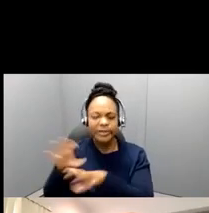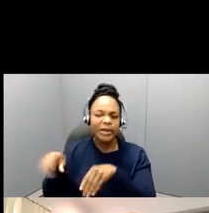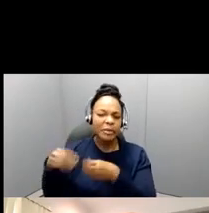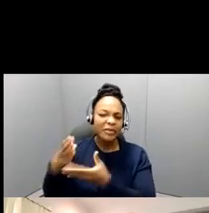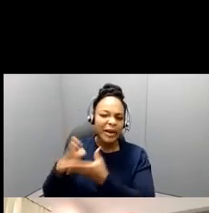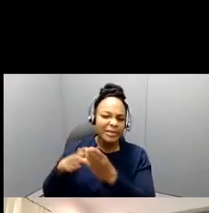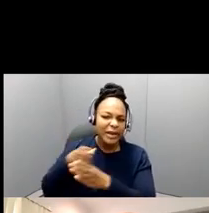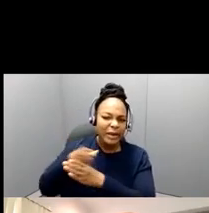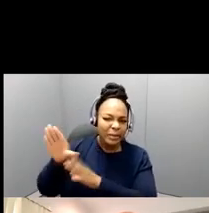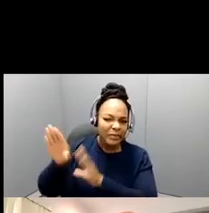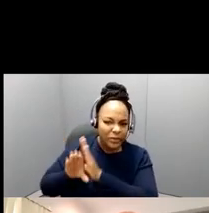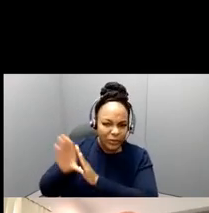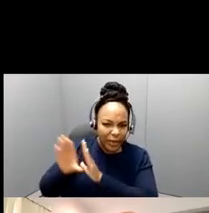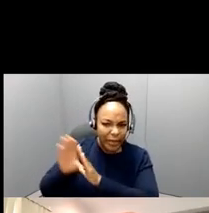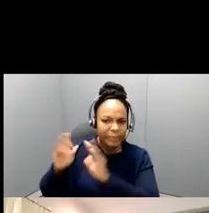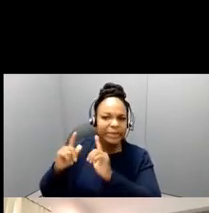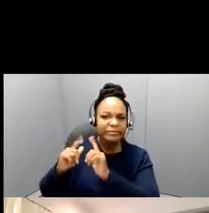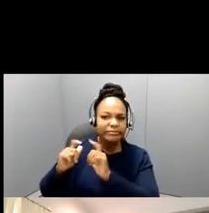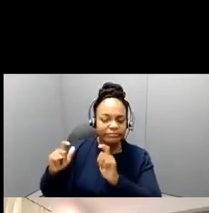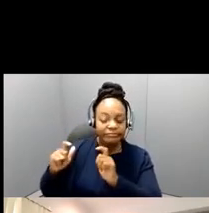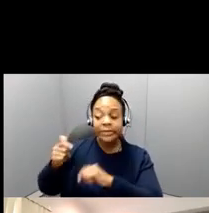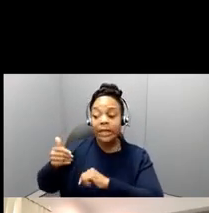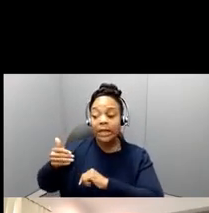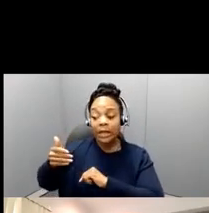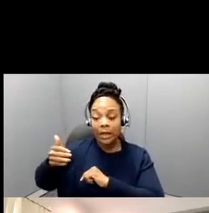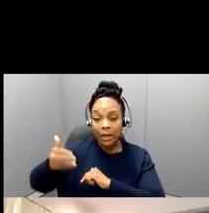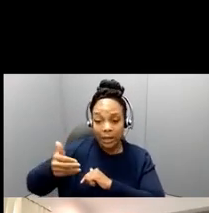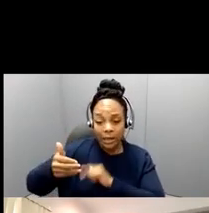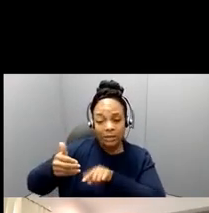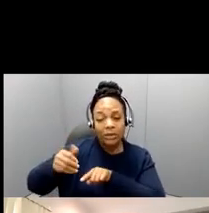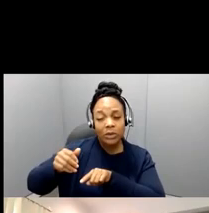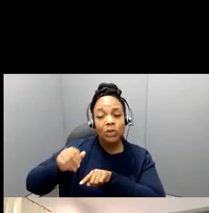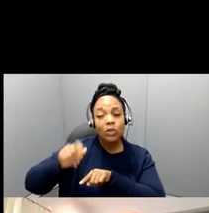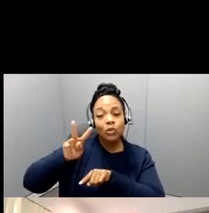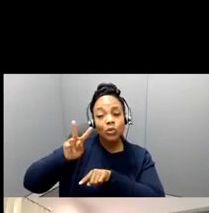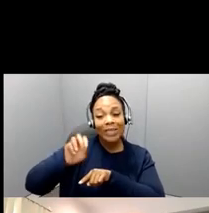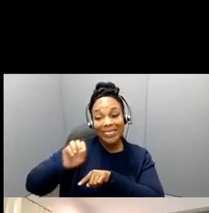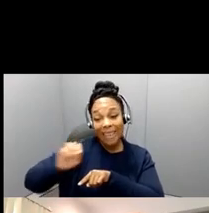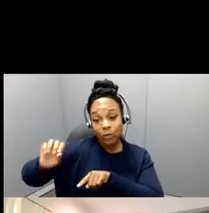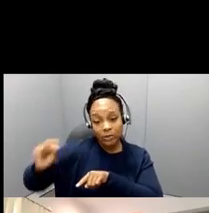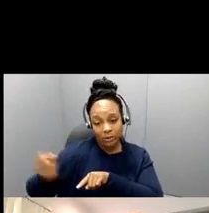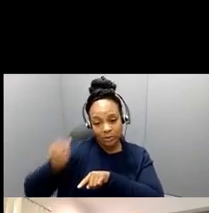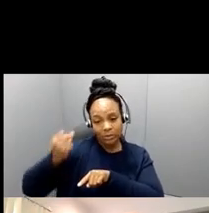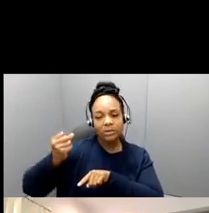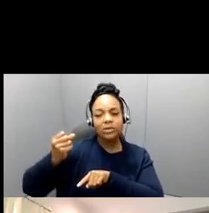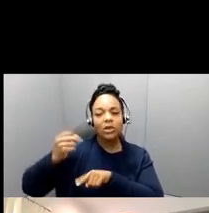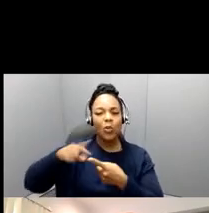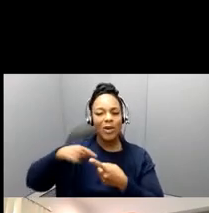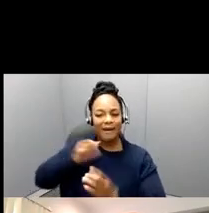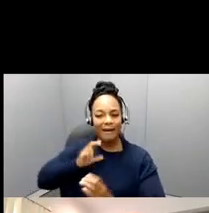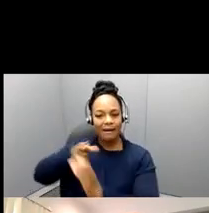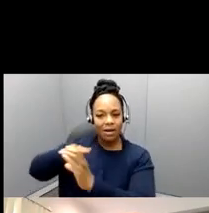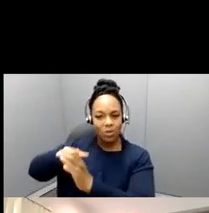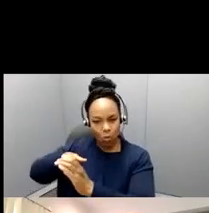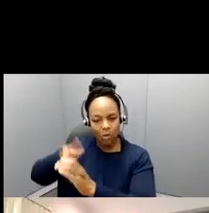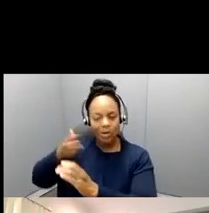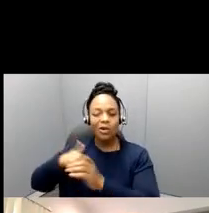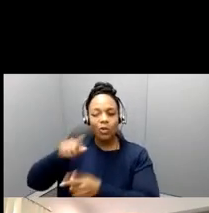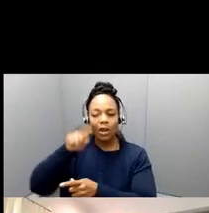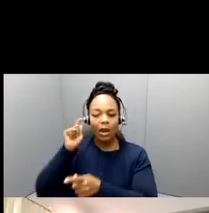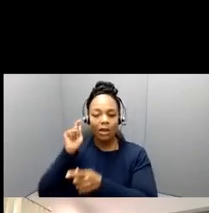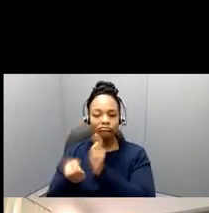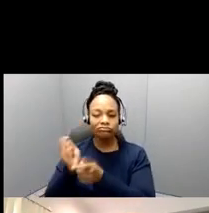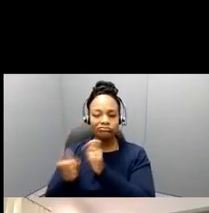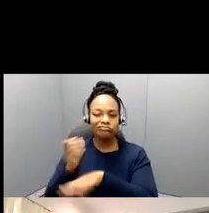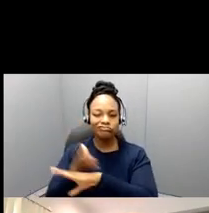Into the early 2000s, when I, when I came on to AERA, we, we, we vamped the program somewhat, made some